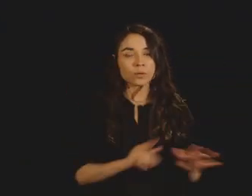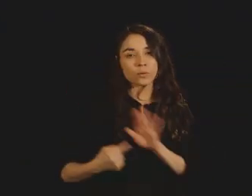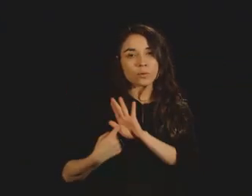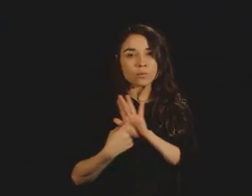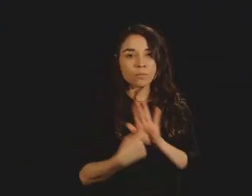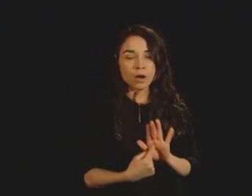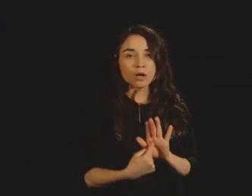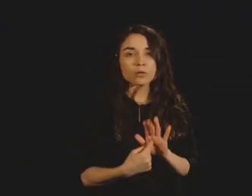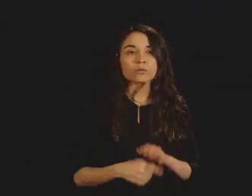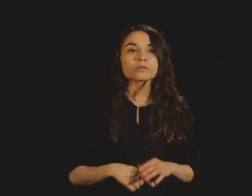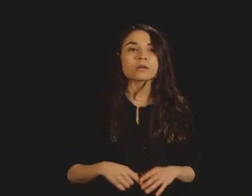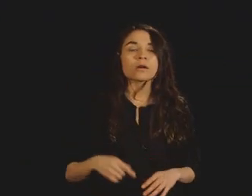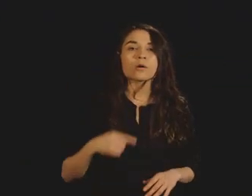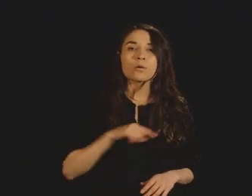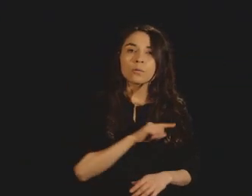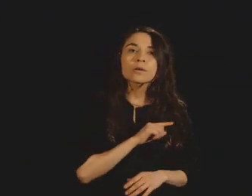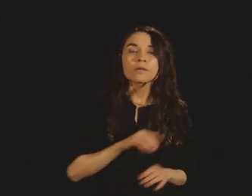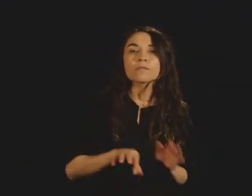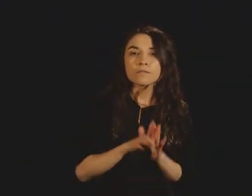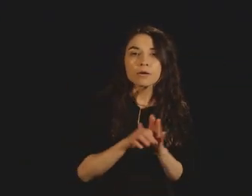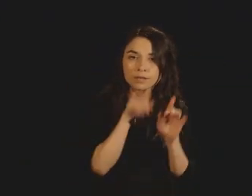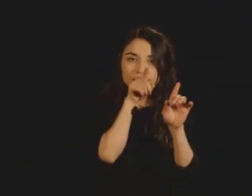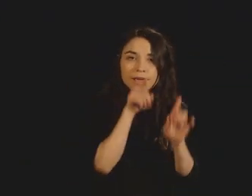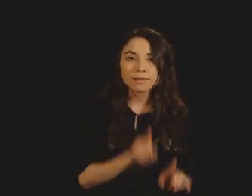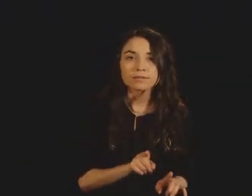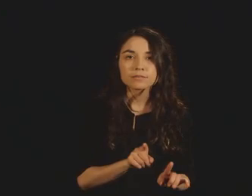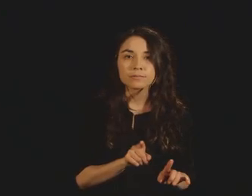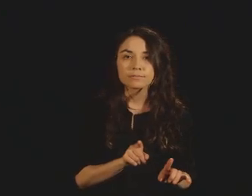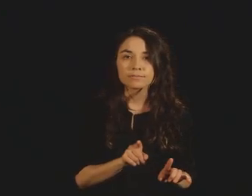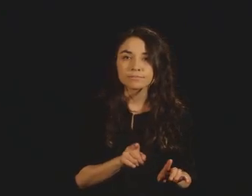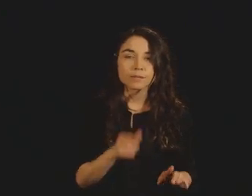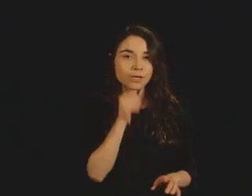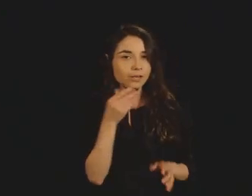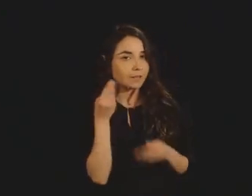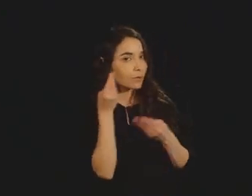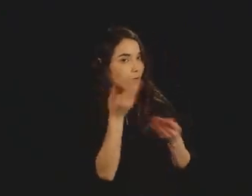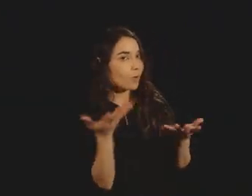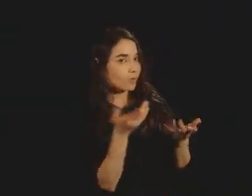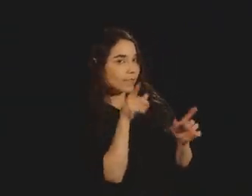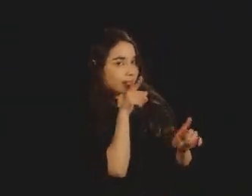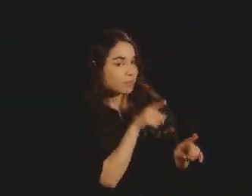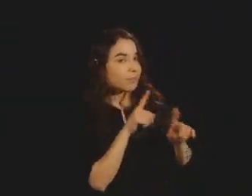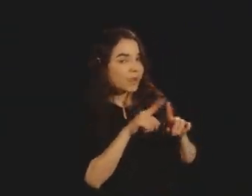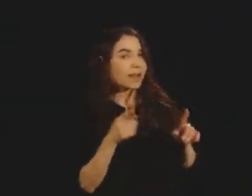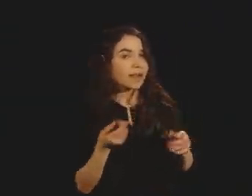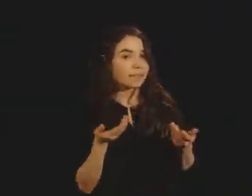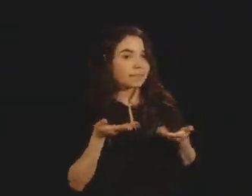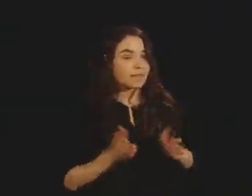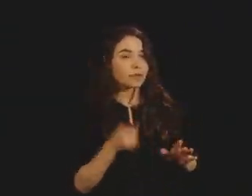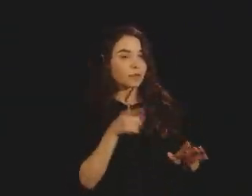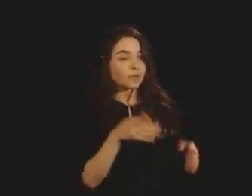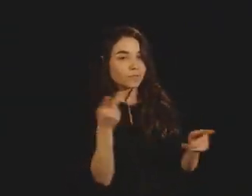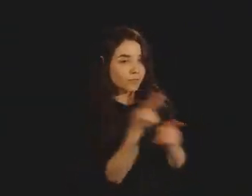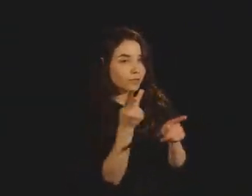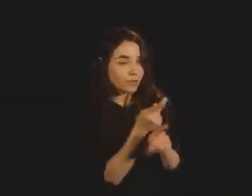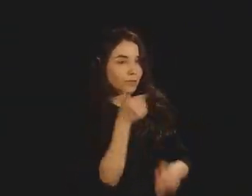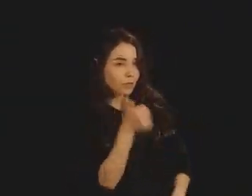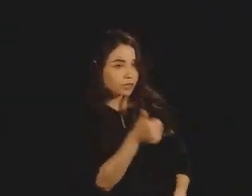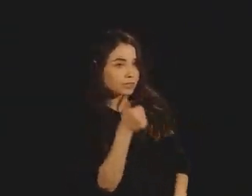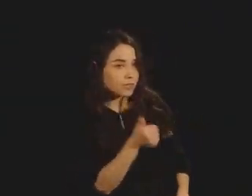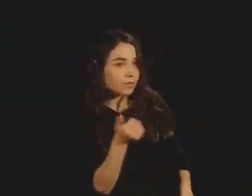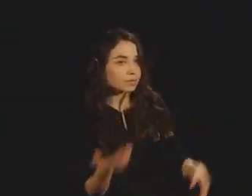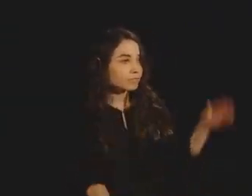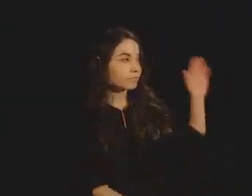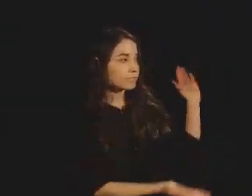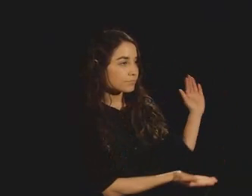You're going to have to figure it out. So here we go. So this is a picture of the theoretical simulations that we did. And what you're going to see here